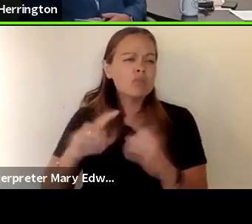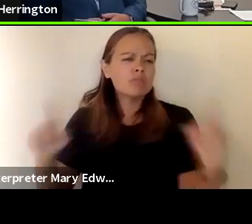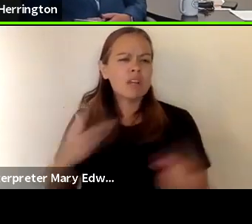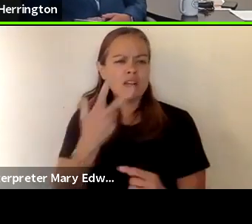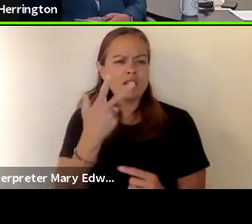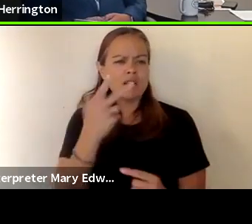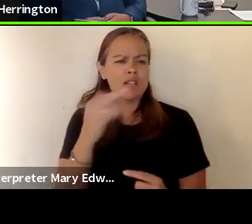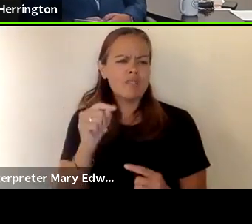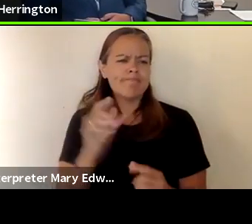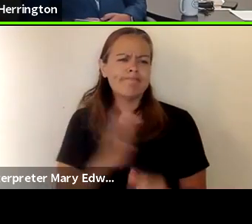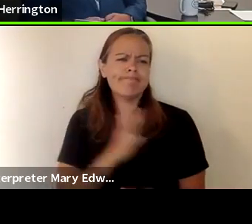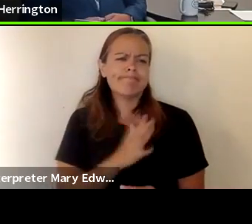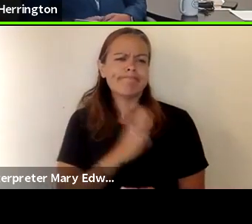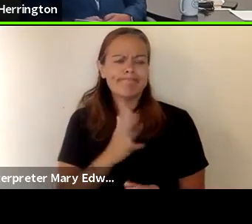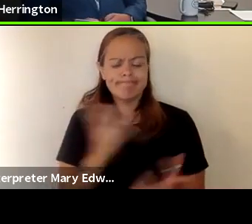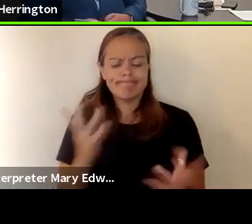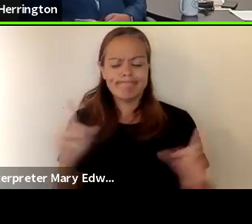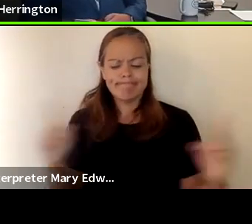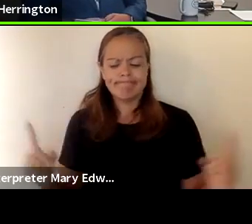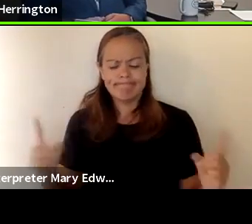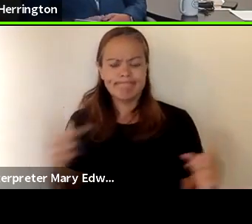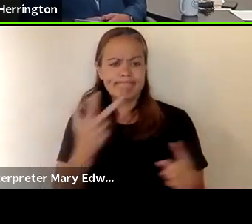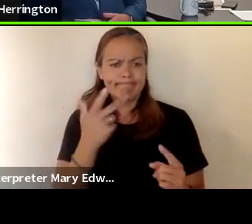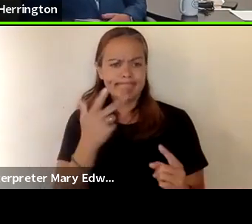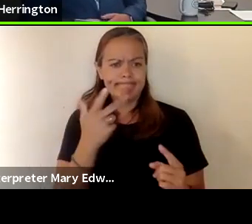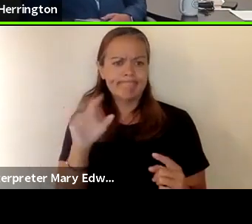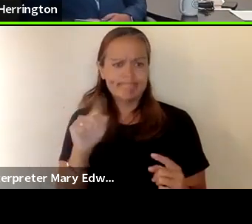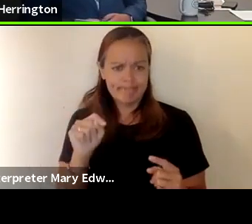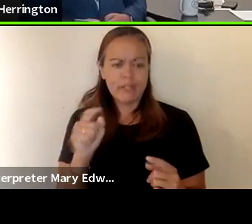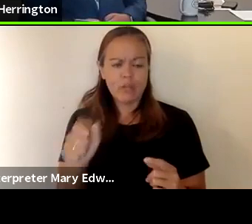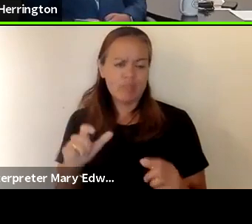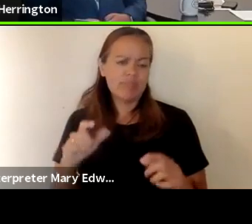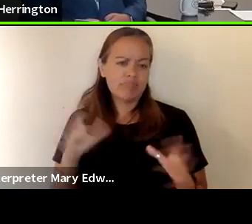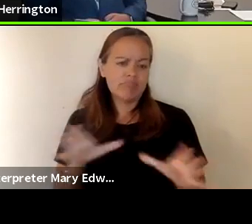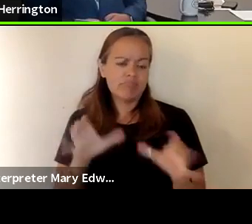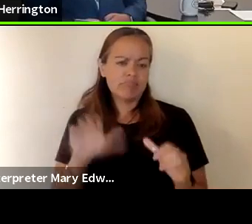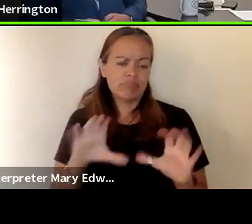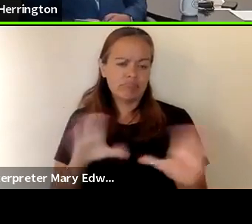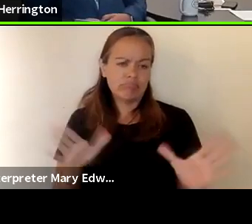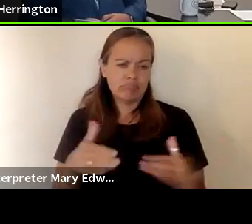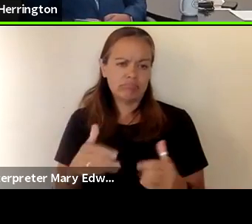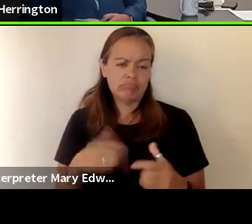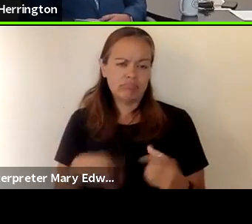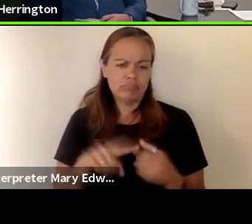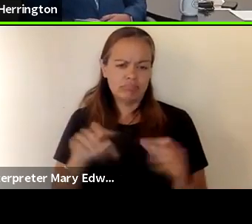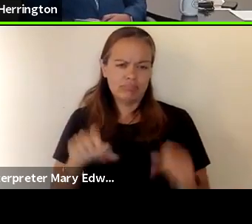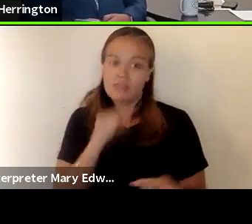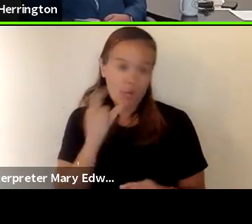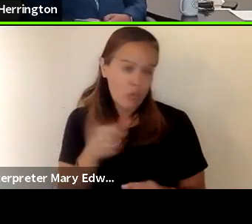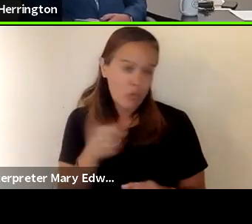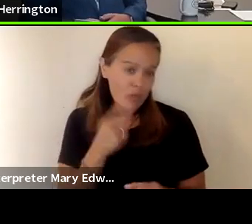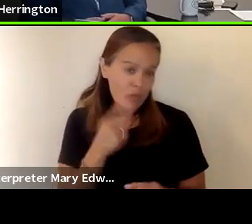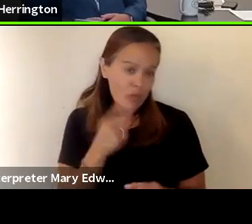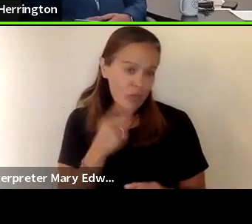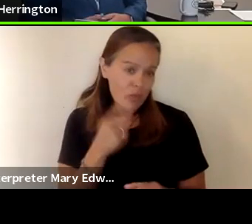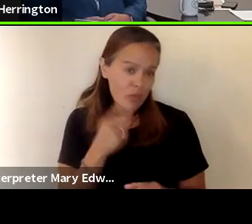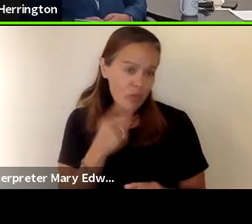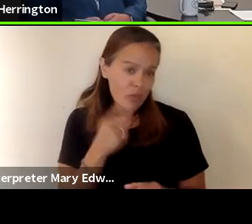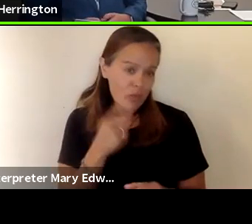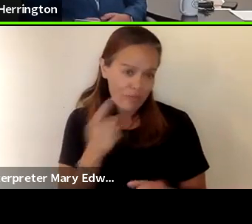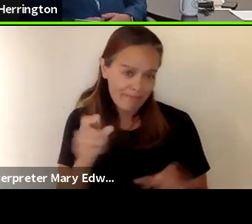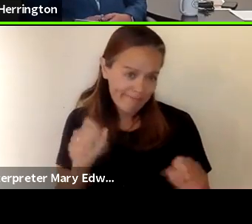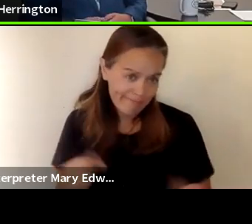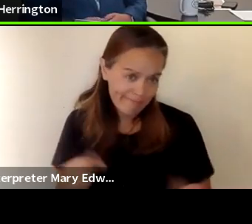distancing and we try to encourage that in our classroom settings wherever possible but it's not always possible we know that so